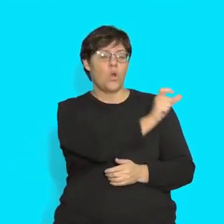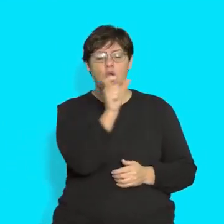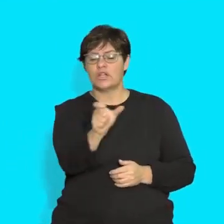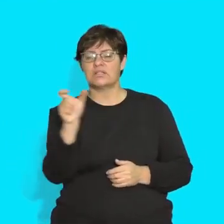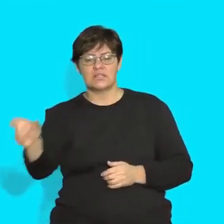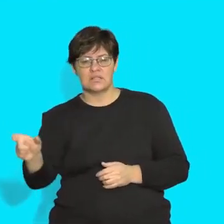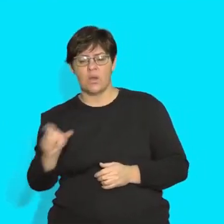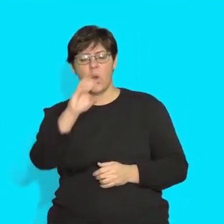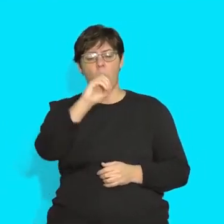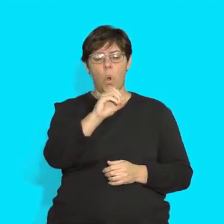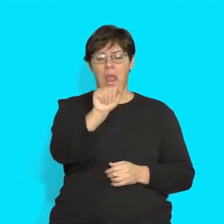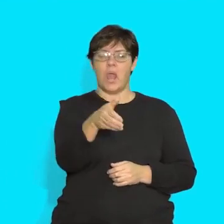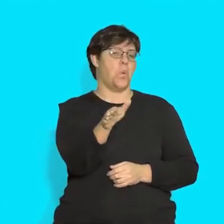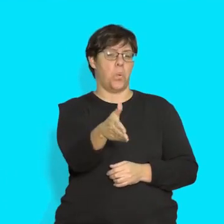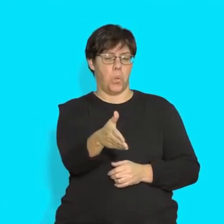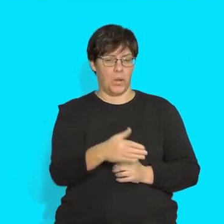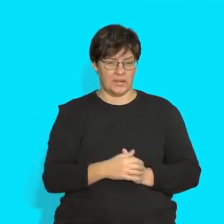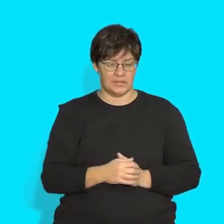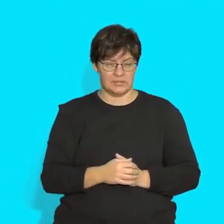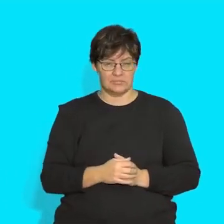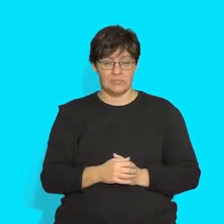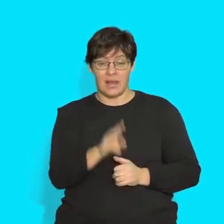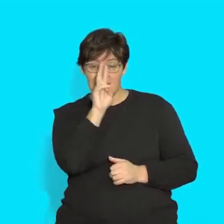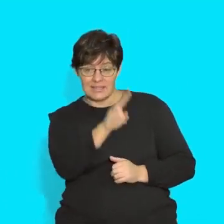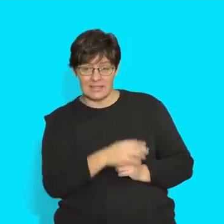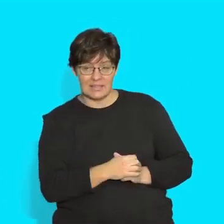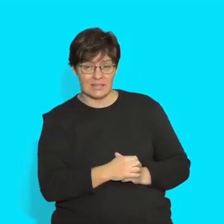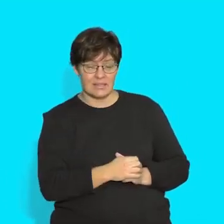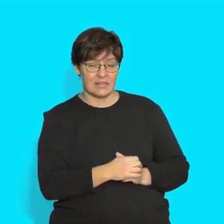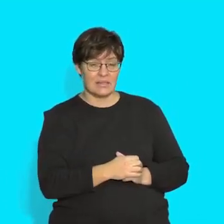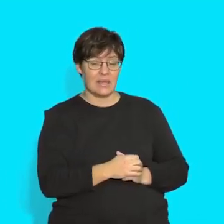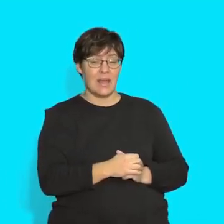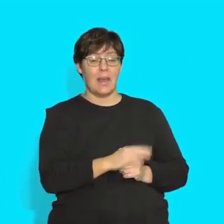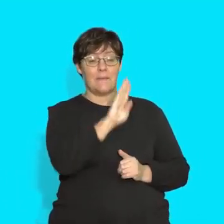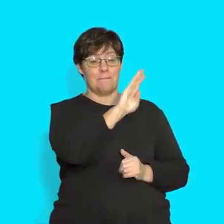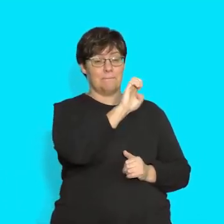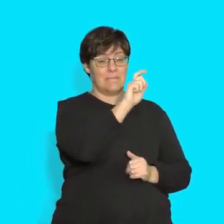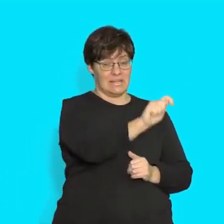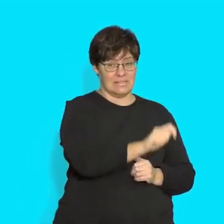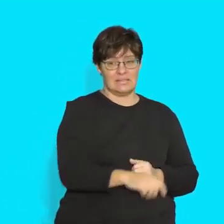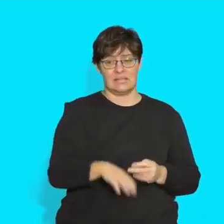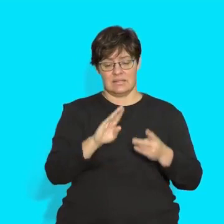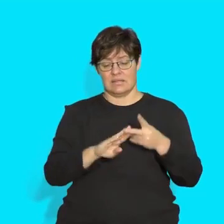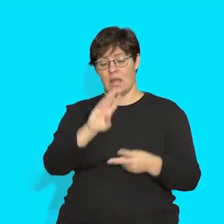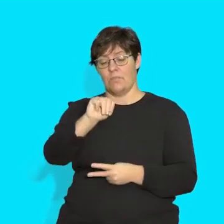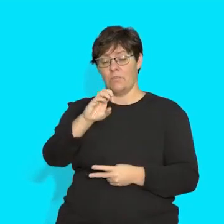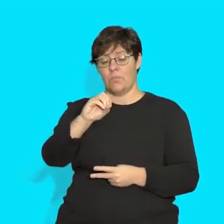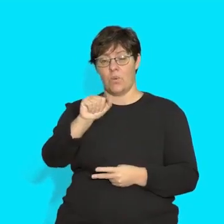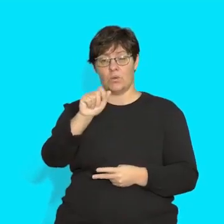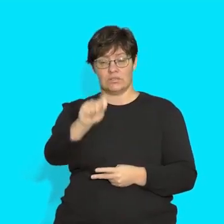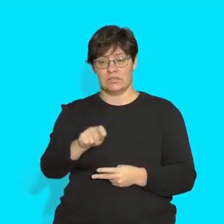have an OA sound? Listen. Bet, moat, loan